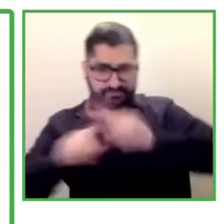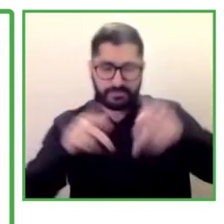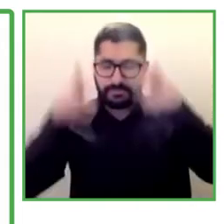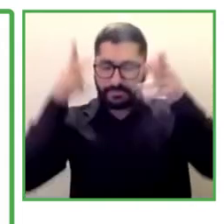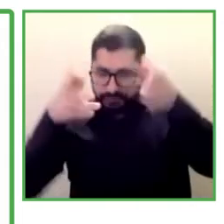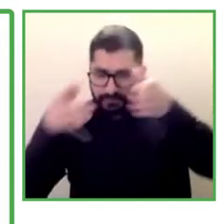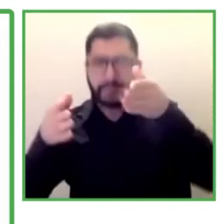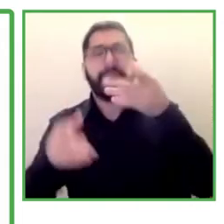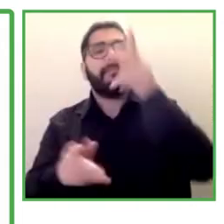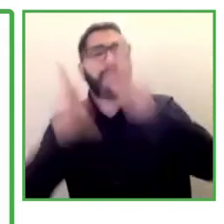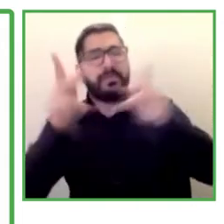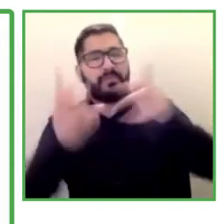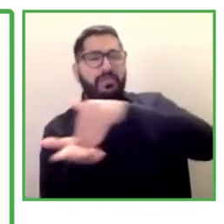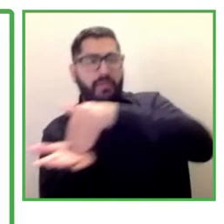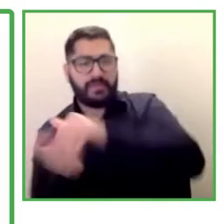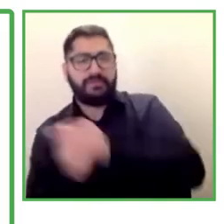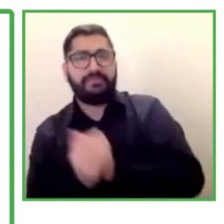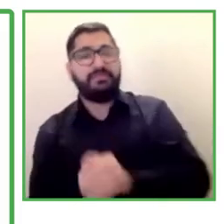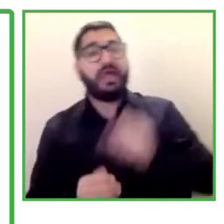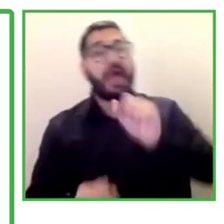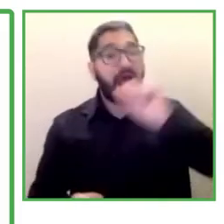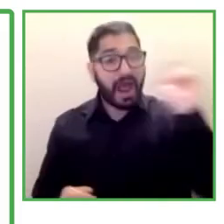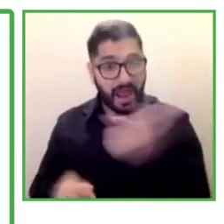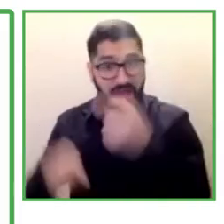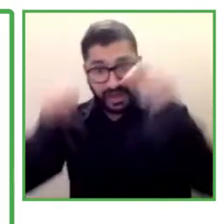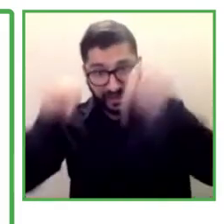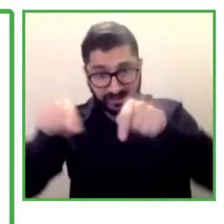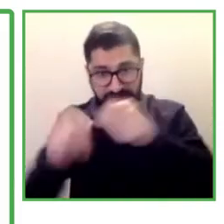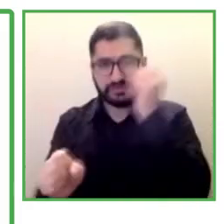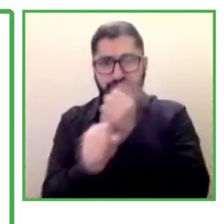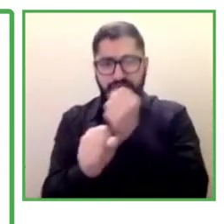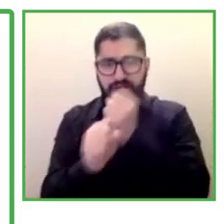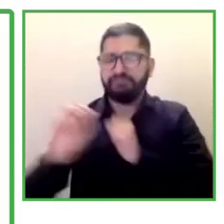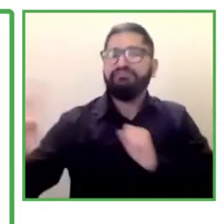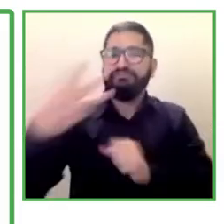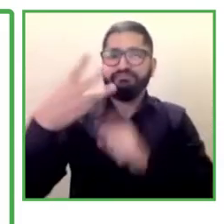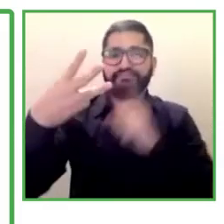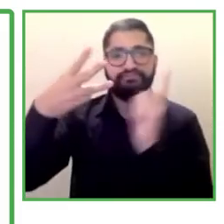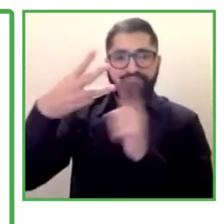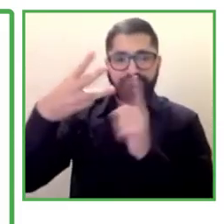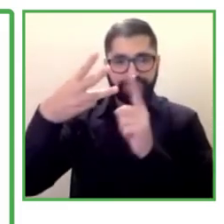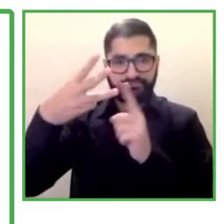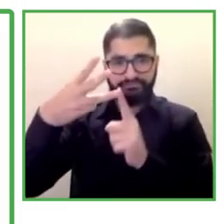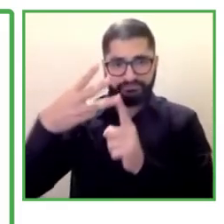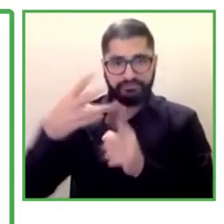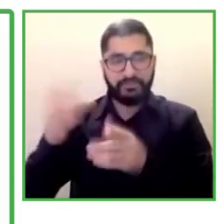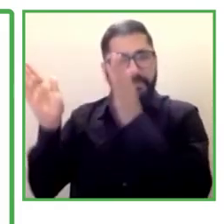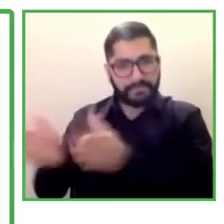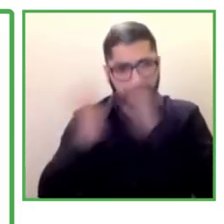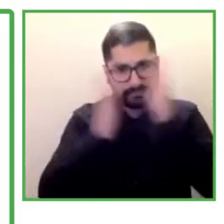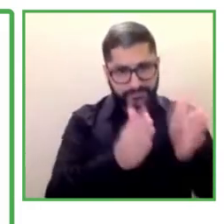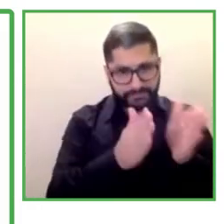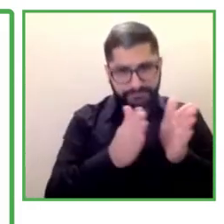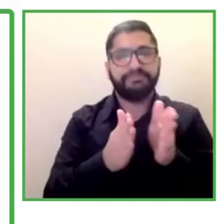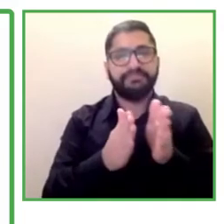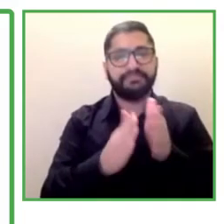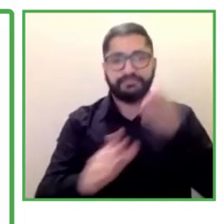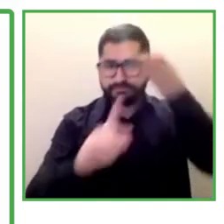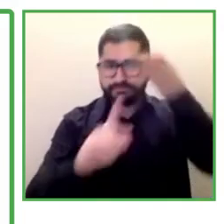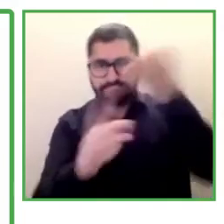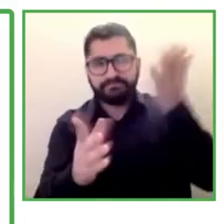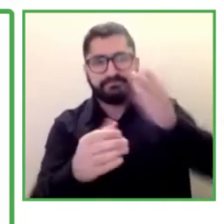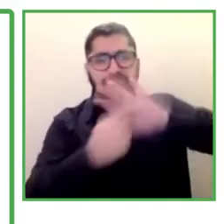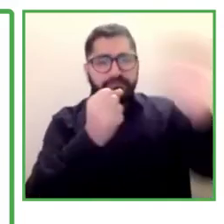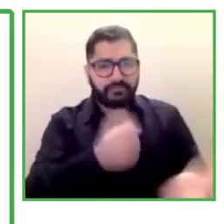We do all of this, all of that through three pillars, financial financial, pillar, knowledge and connections. And